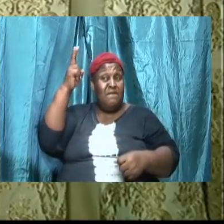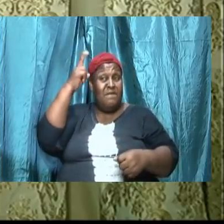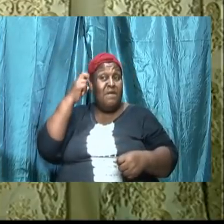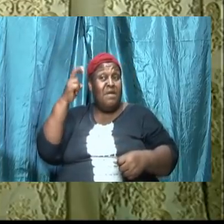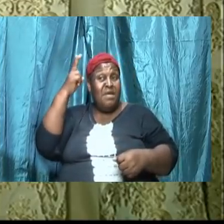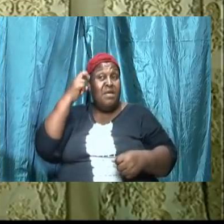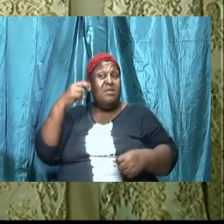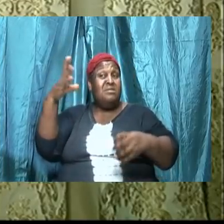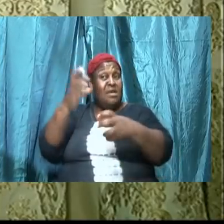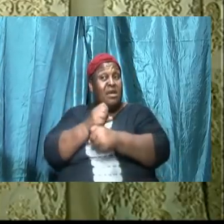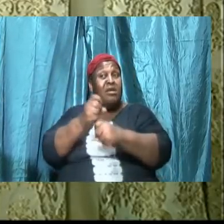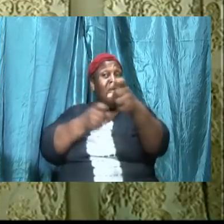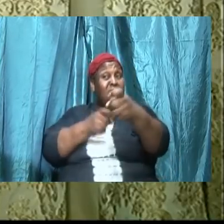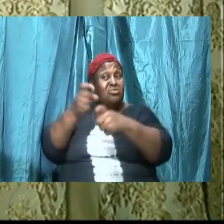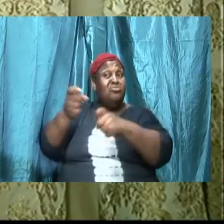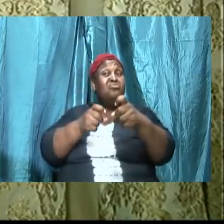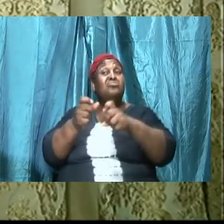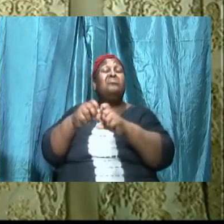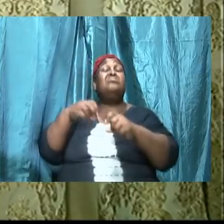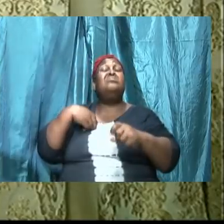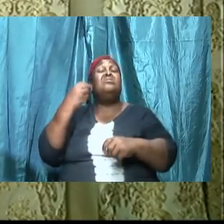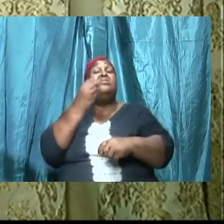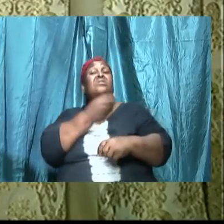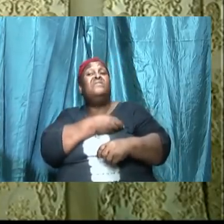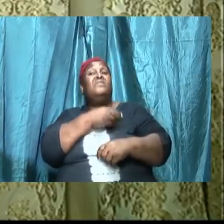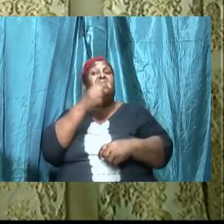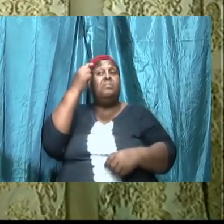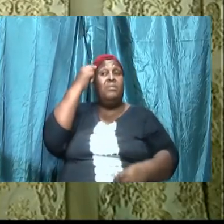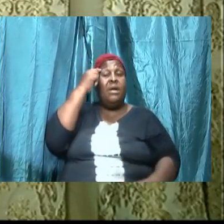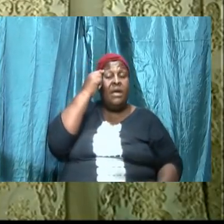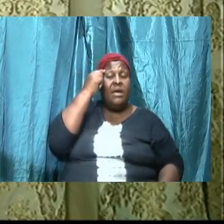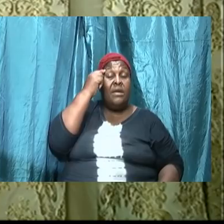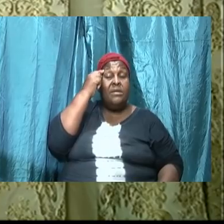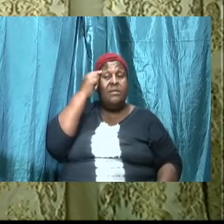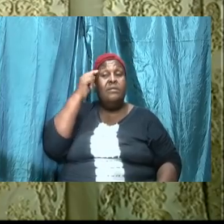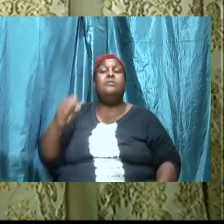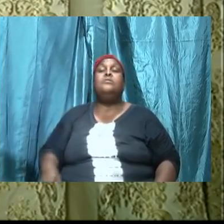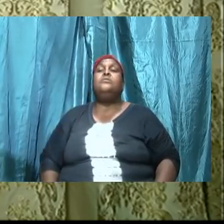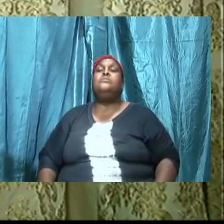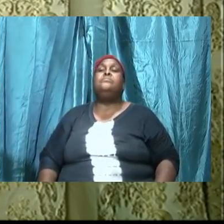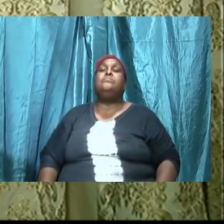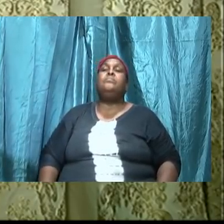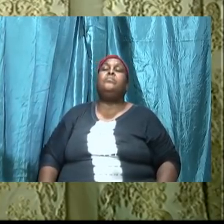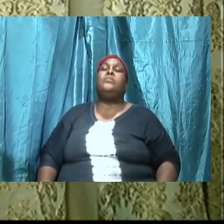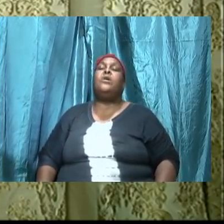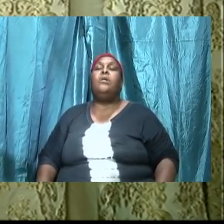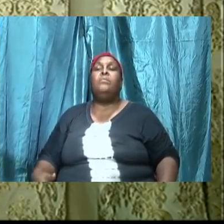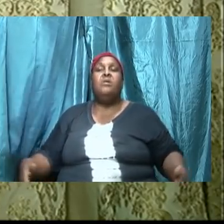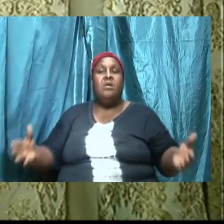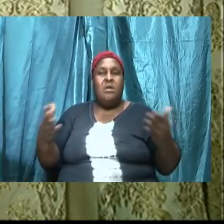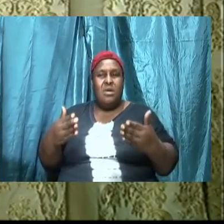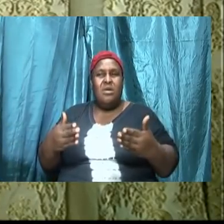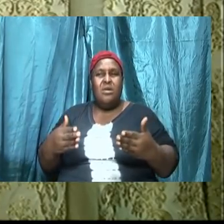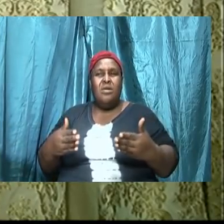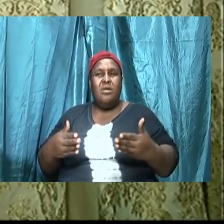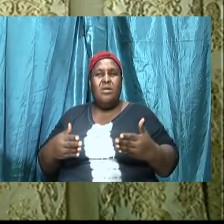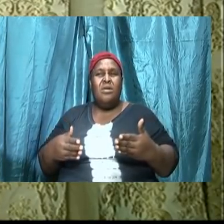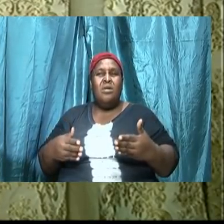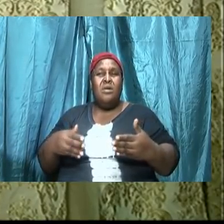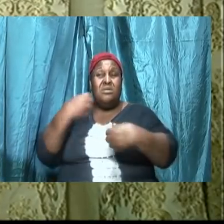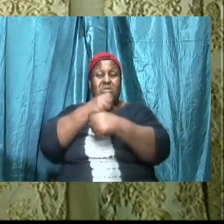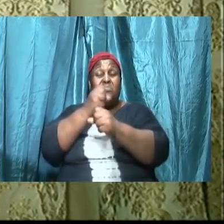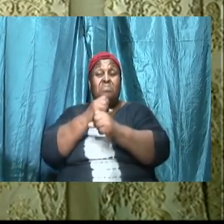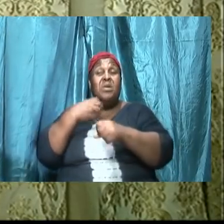and now we are living in deception we don't even know but I am here to awaken our consciousness through these bible studies